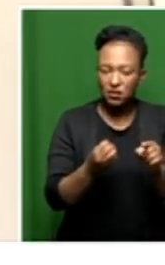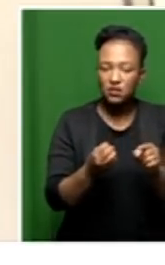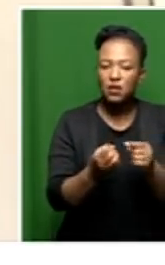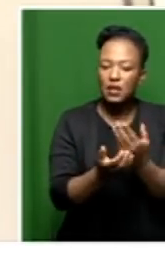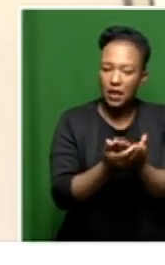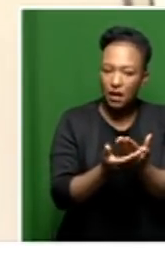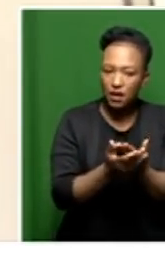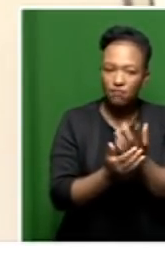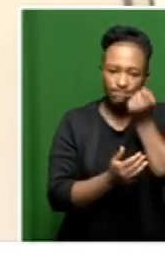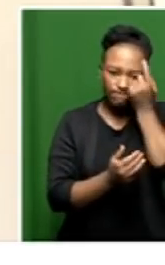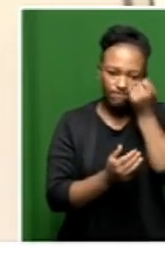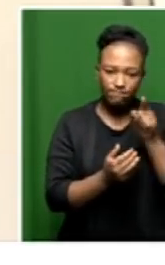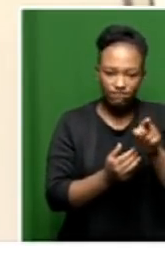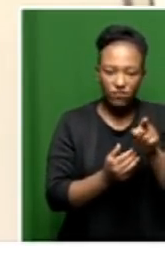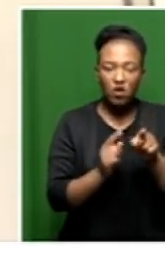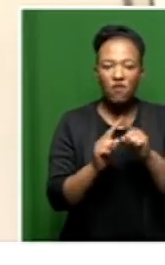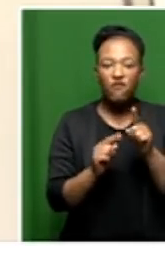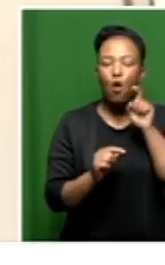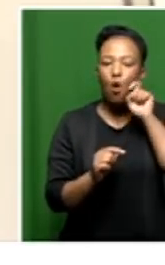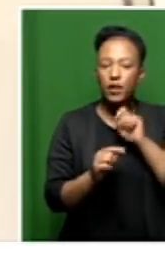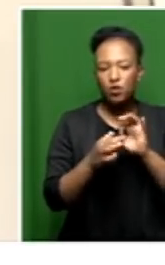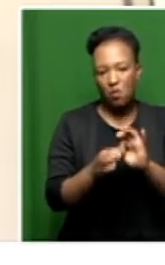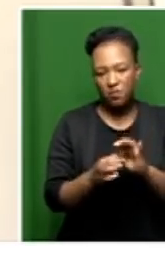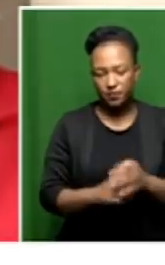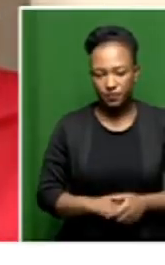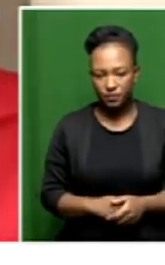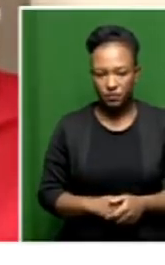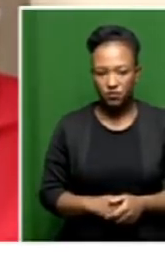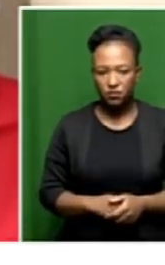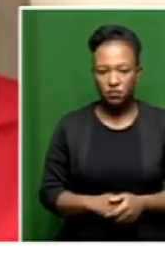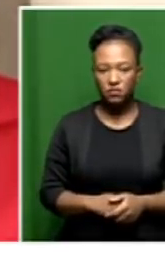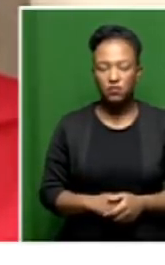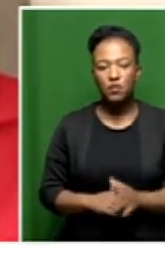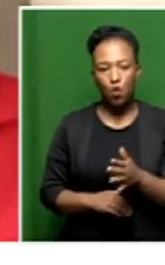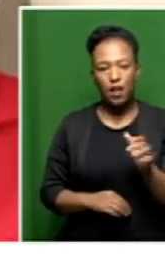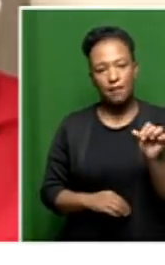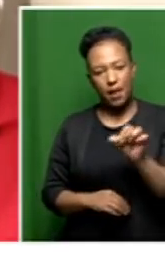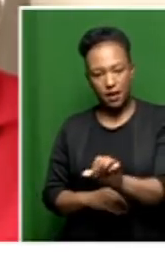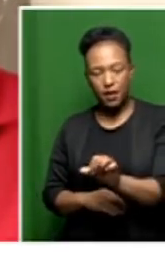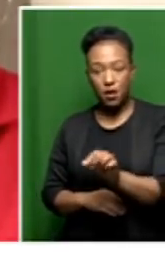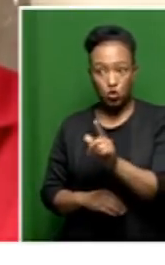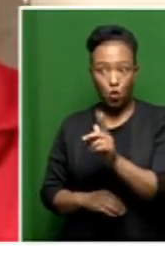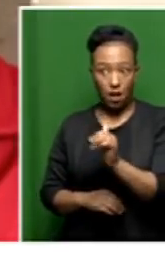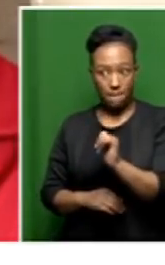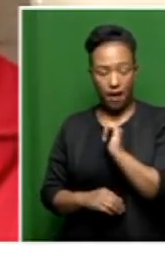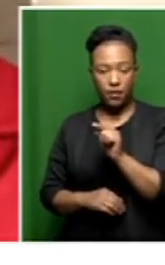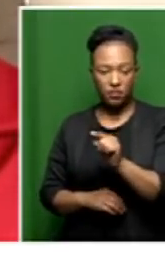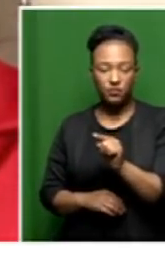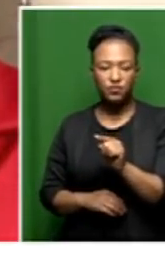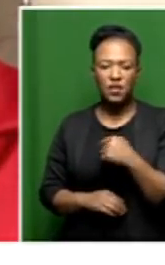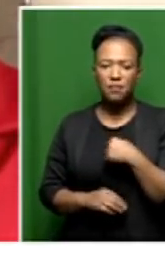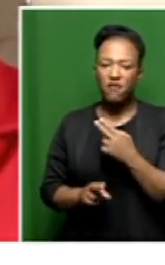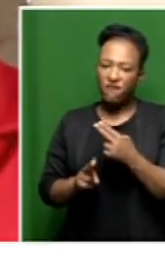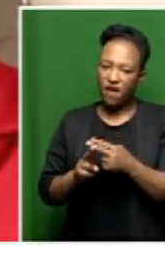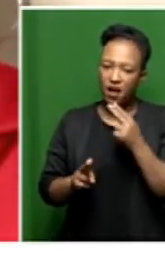able to understand the running of an old age home. So we'll come back to all of these things that you will get back to us on. But let me just